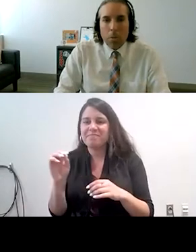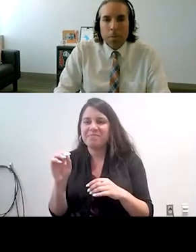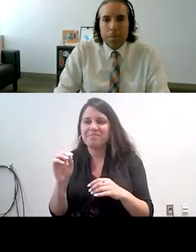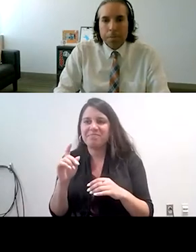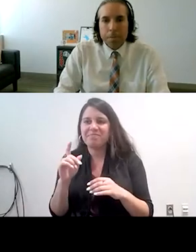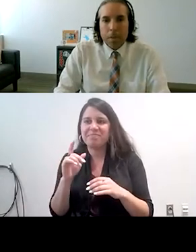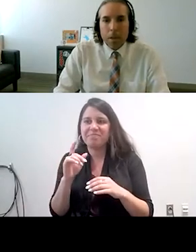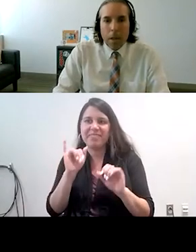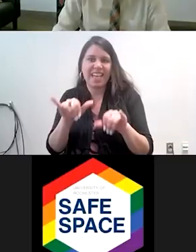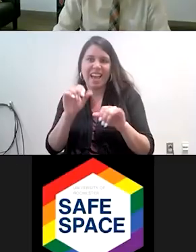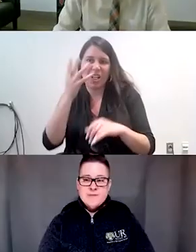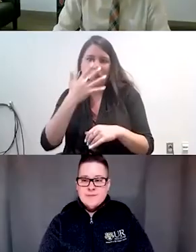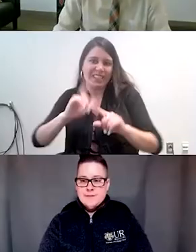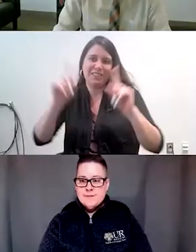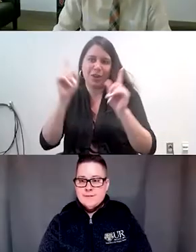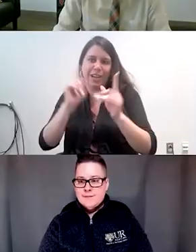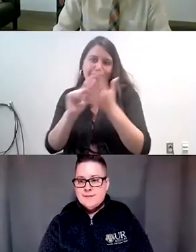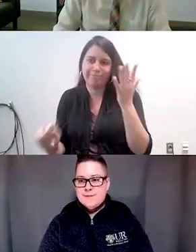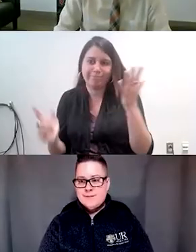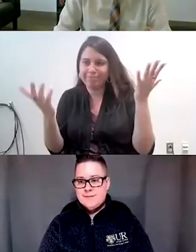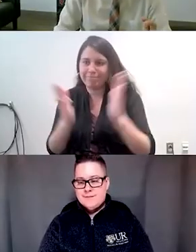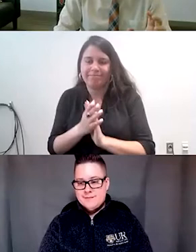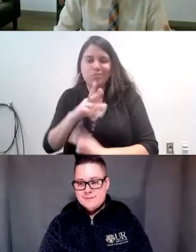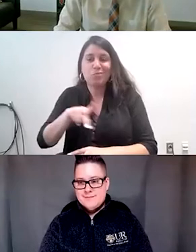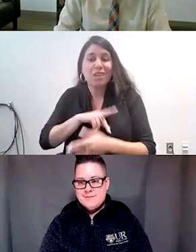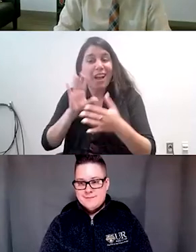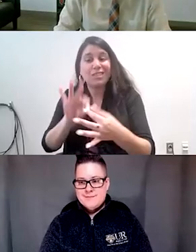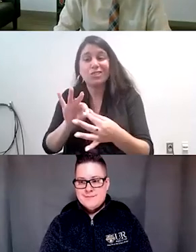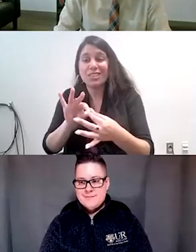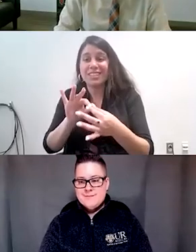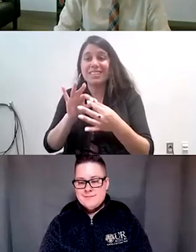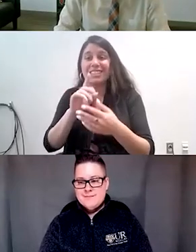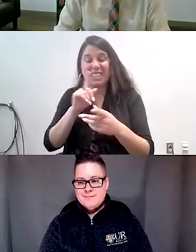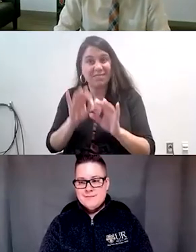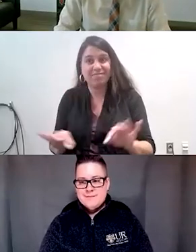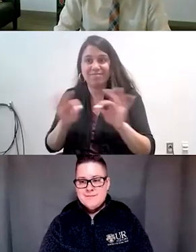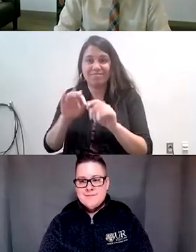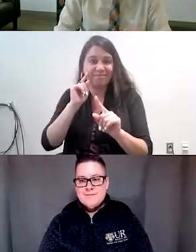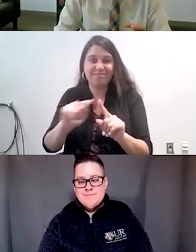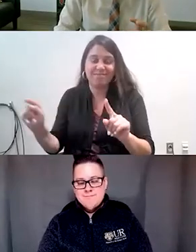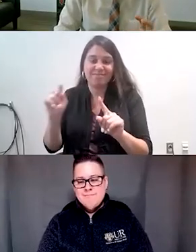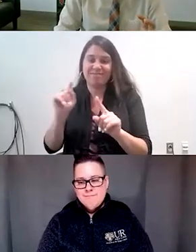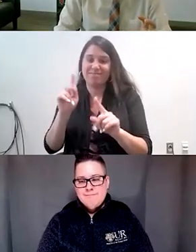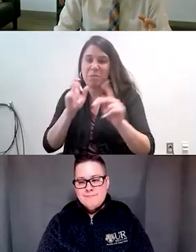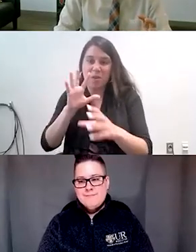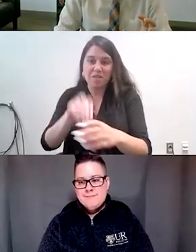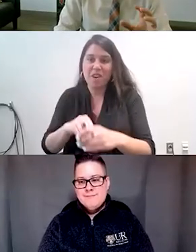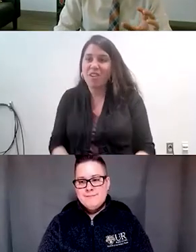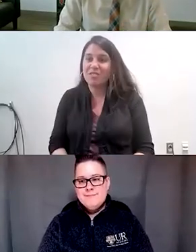possible because that personal connection means the world to the participants and so once the